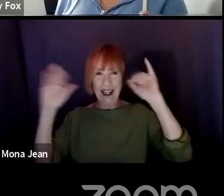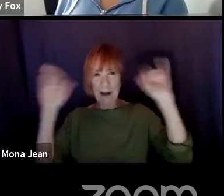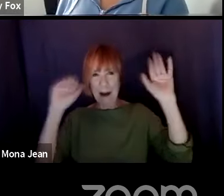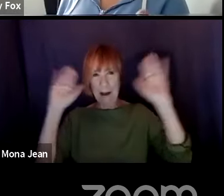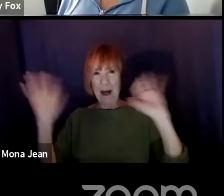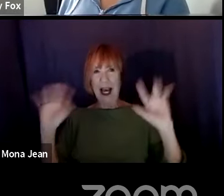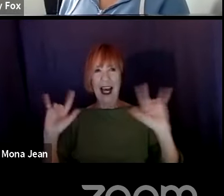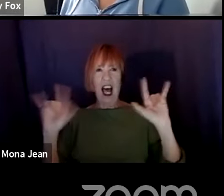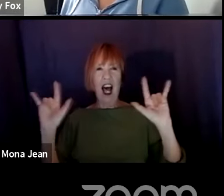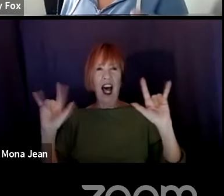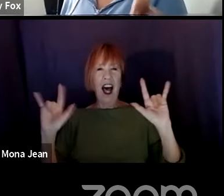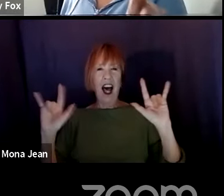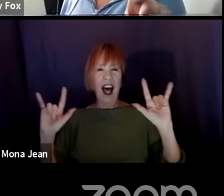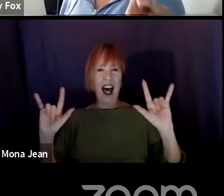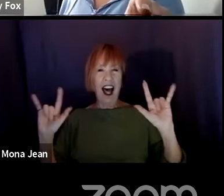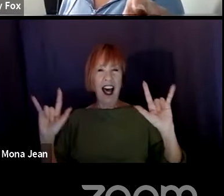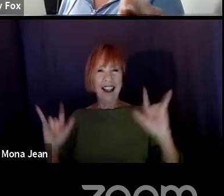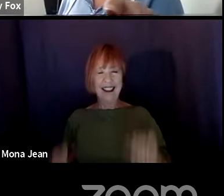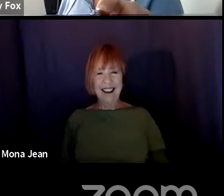All right. Have a good day, everyone.